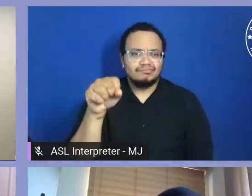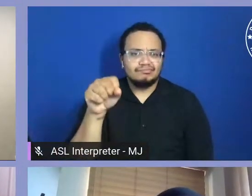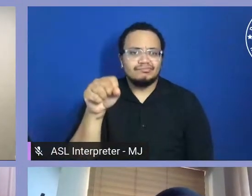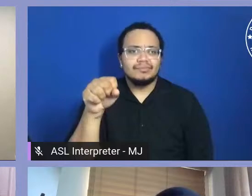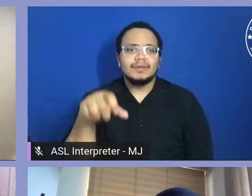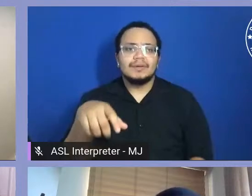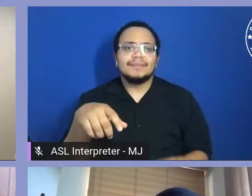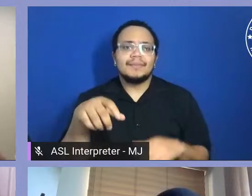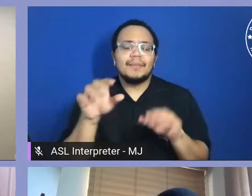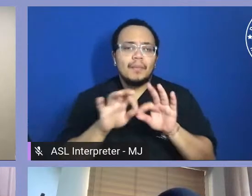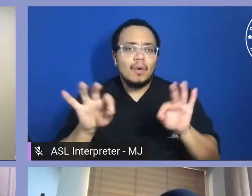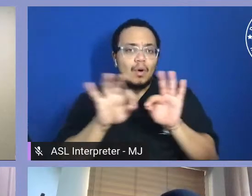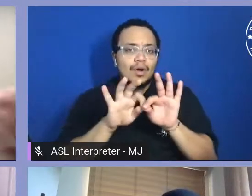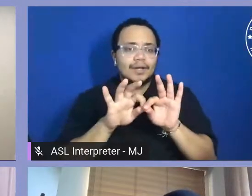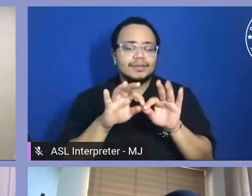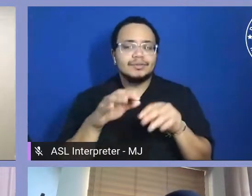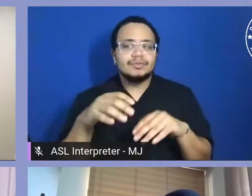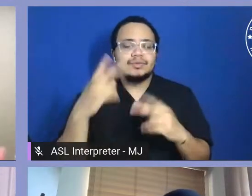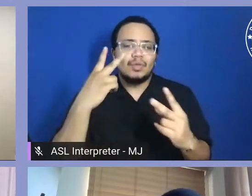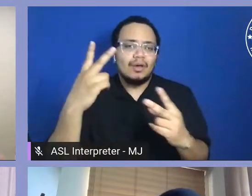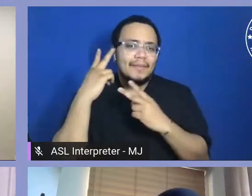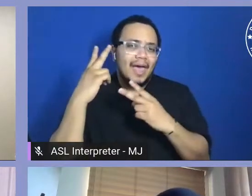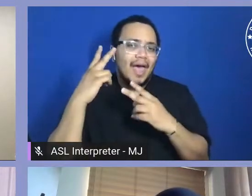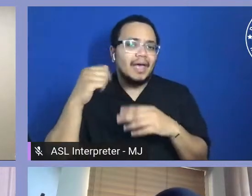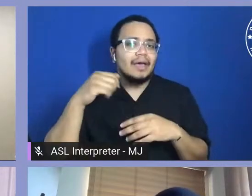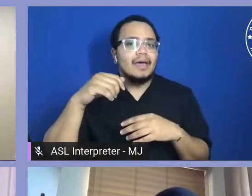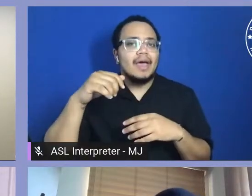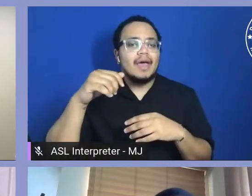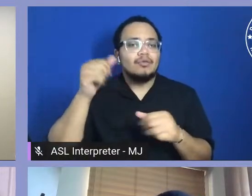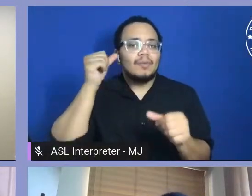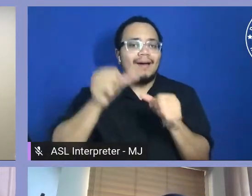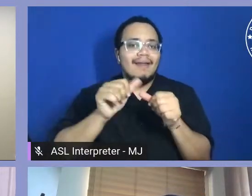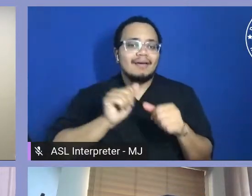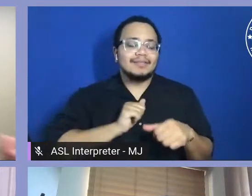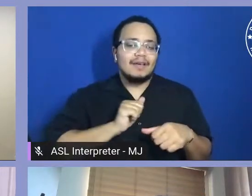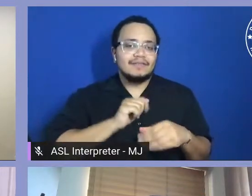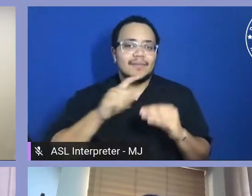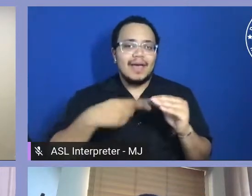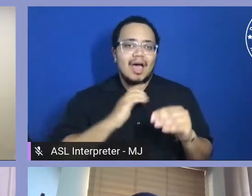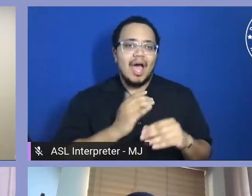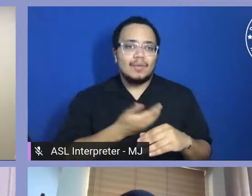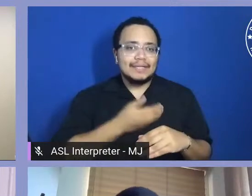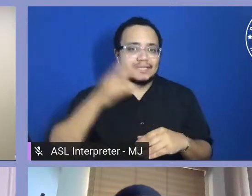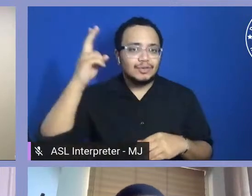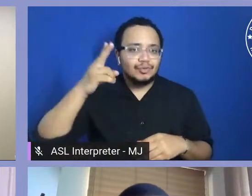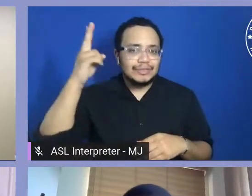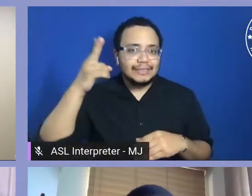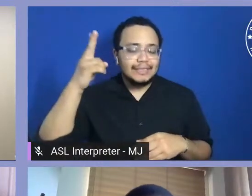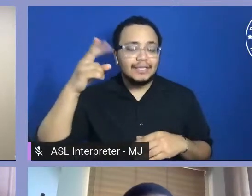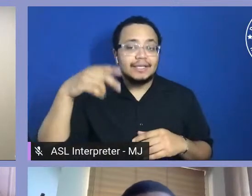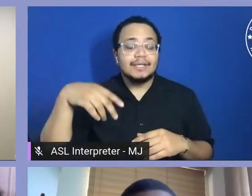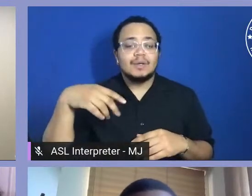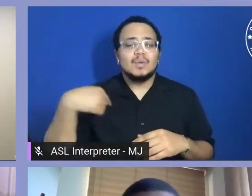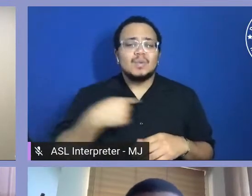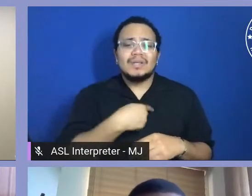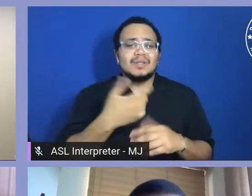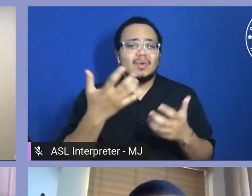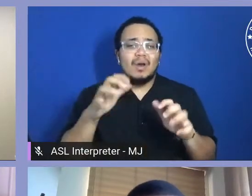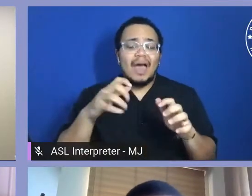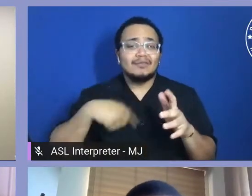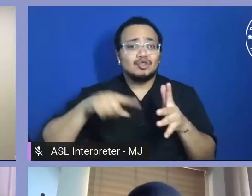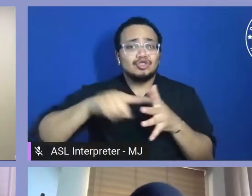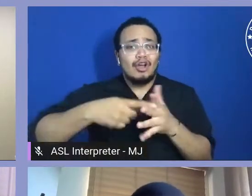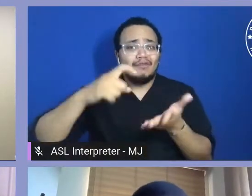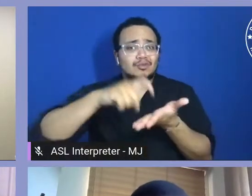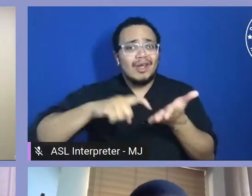of our history. So case like, to rebuild it, you need a blueprint, right? Like, we don't want to have to start from scratch. We don't want to have to go, you know,